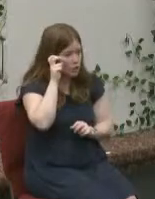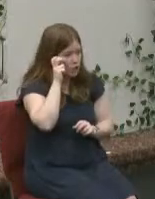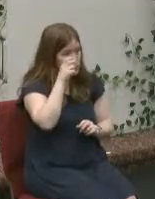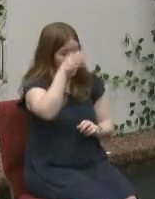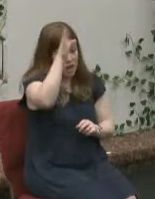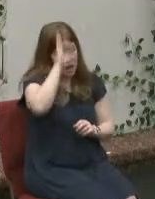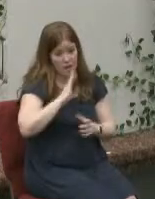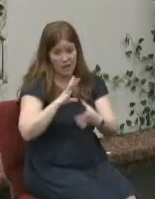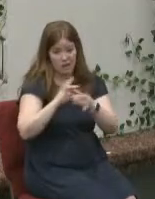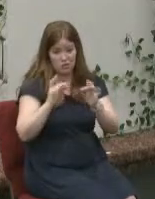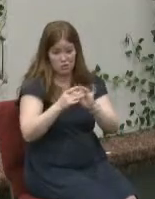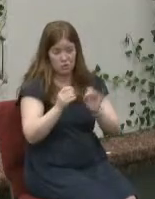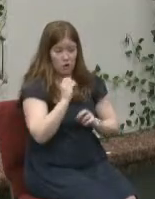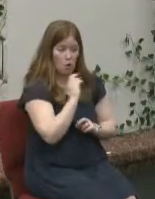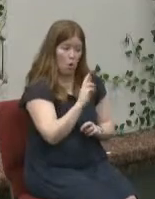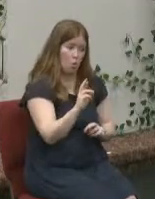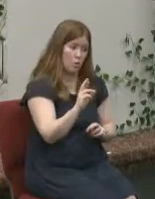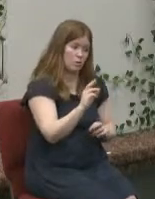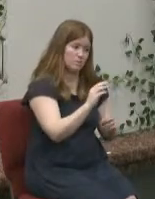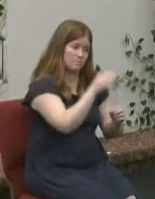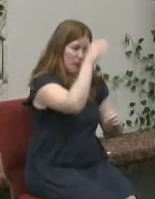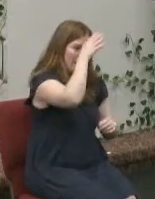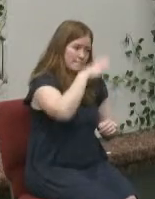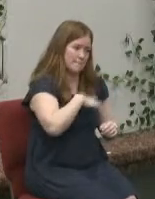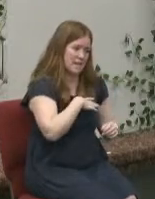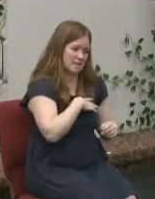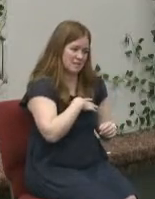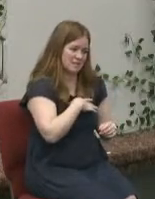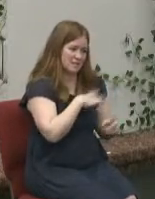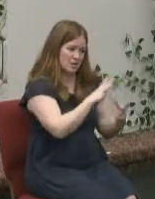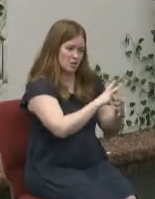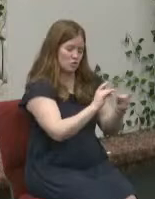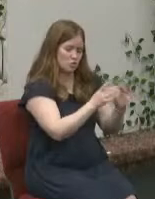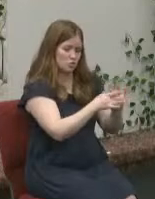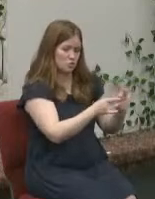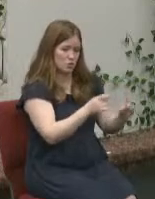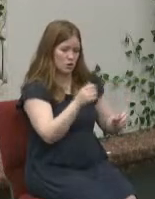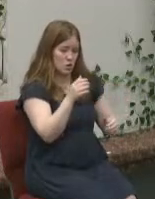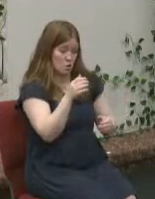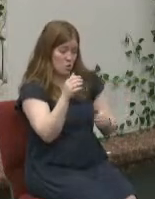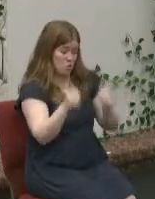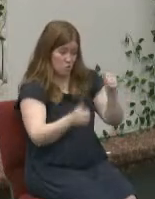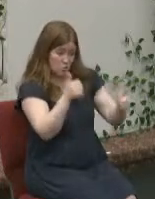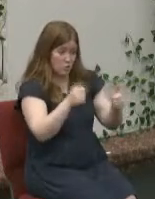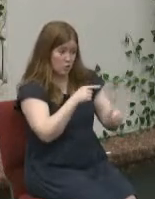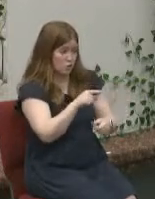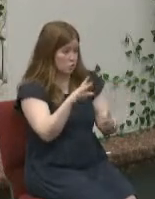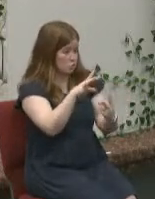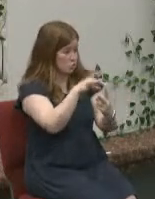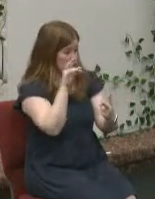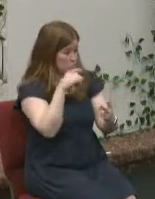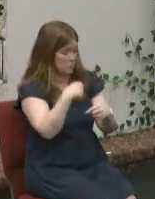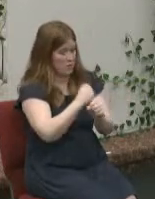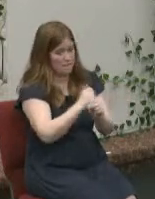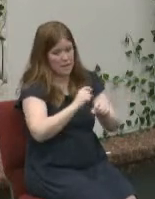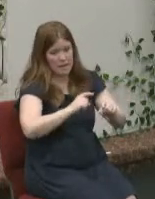man's and the story that you choose to live in will make all the difference